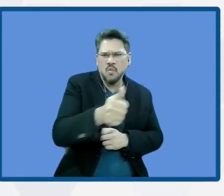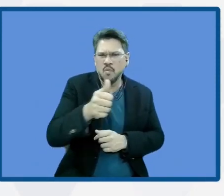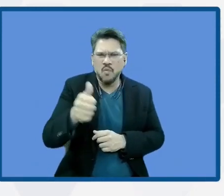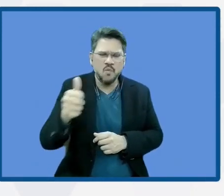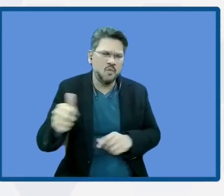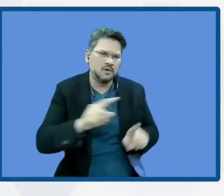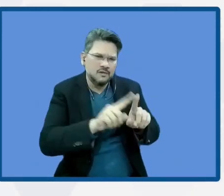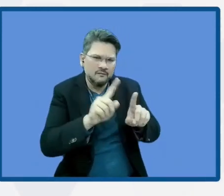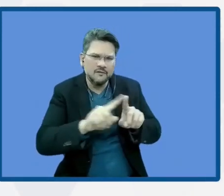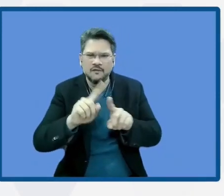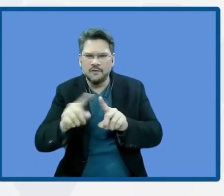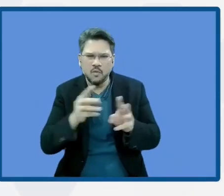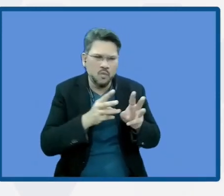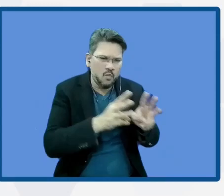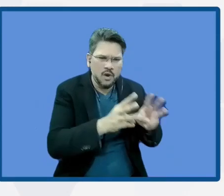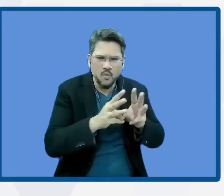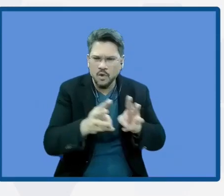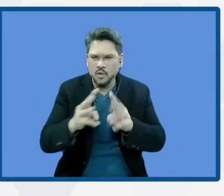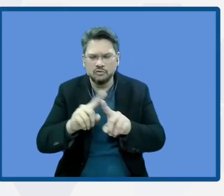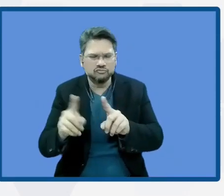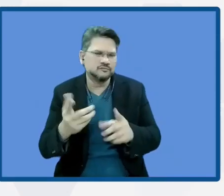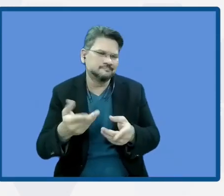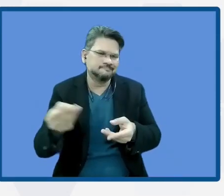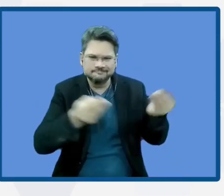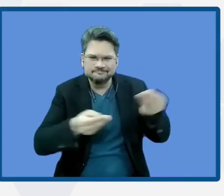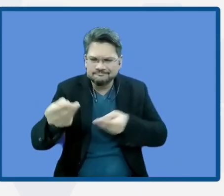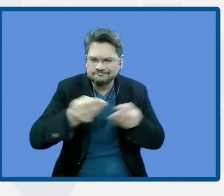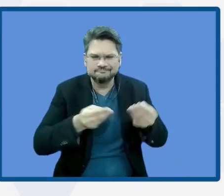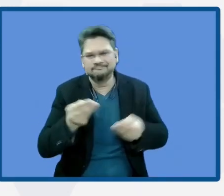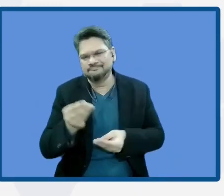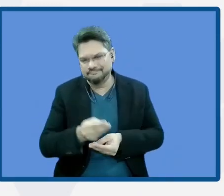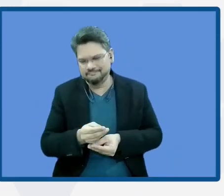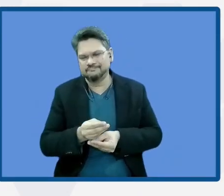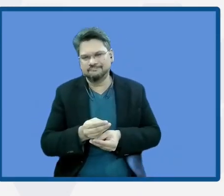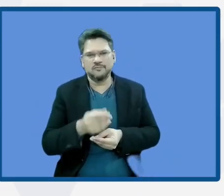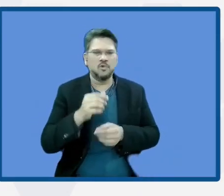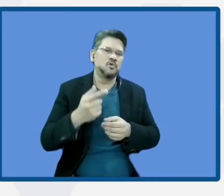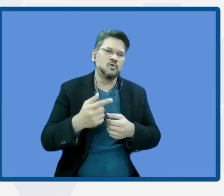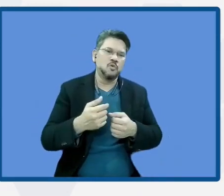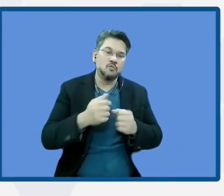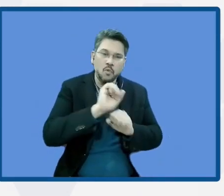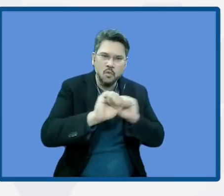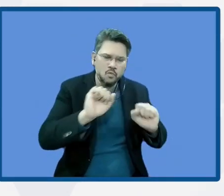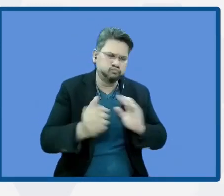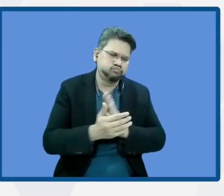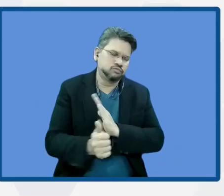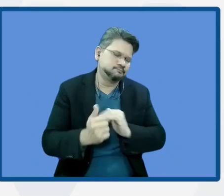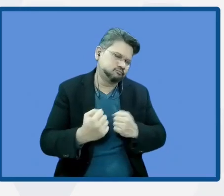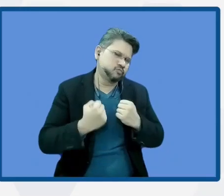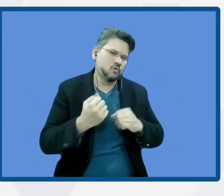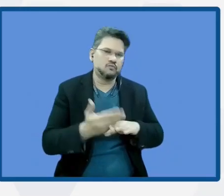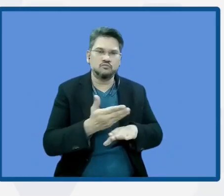and strengthen the capabilities. Another important point that we need to take into account that there is no